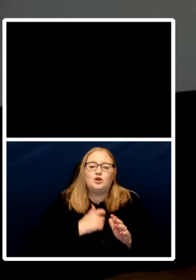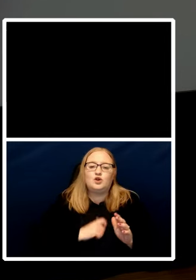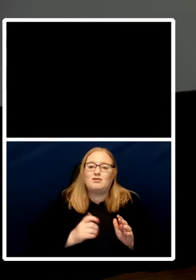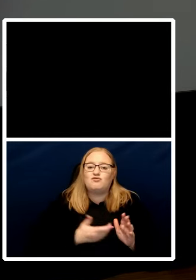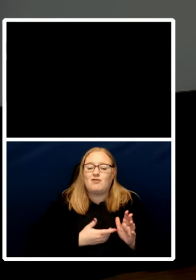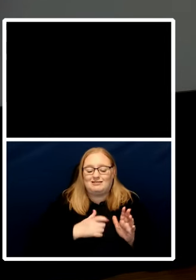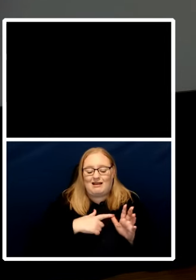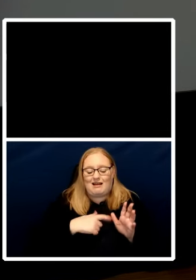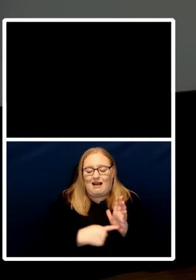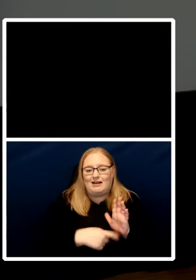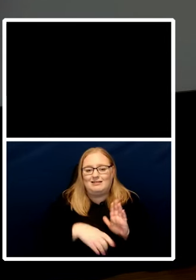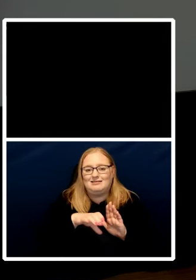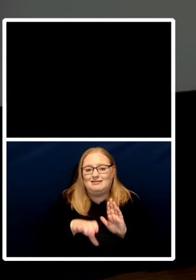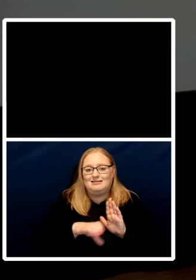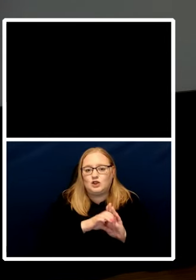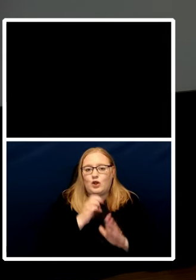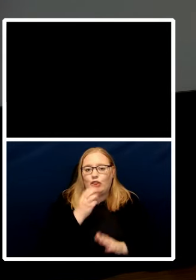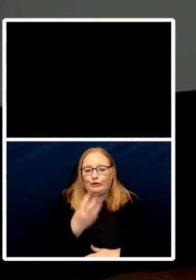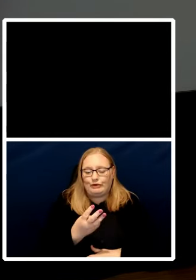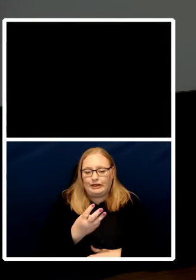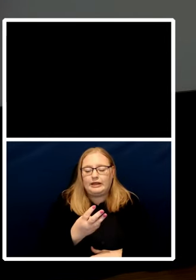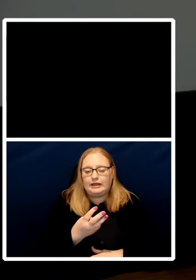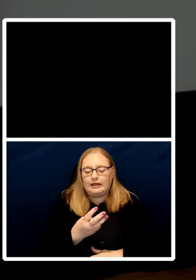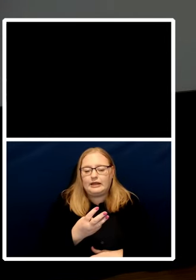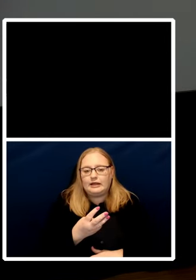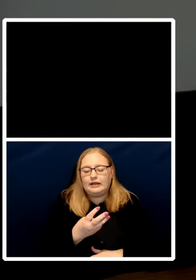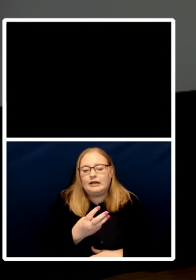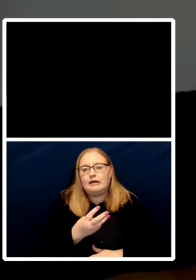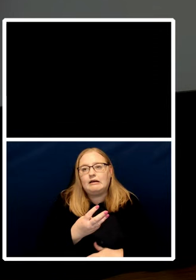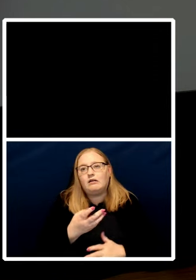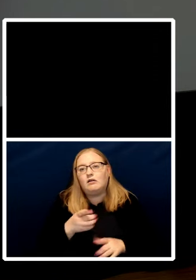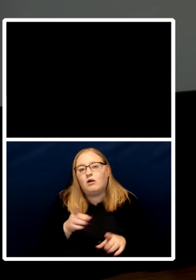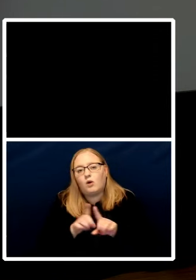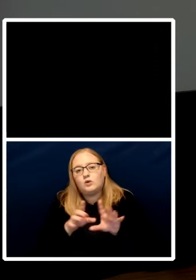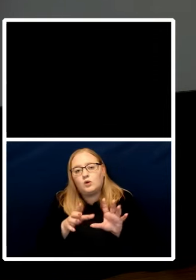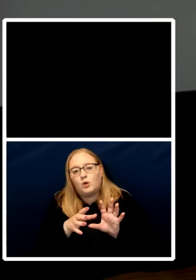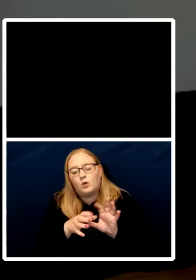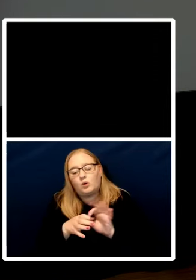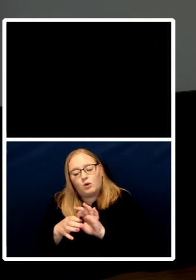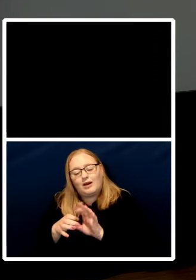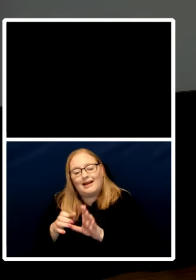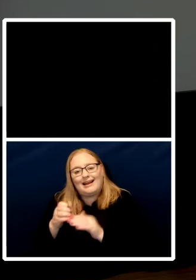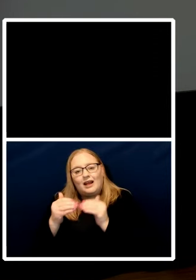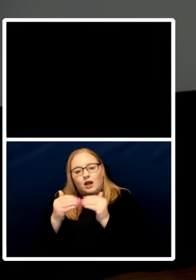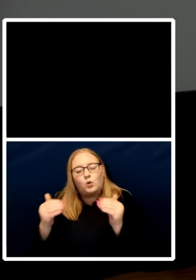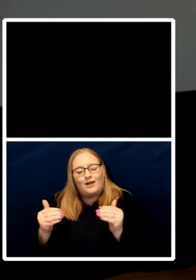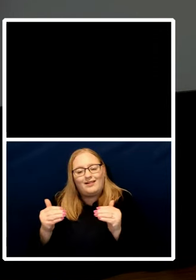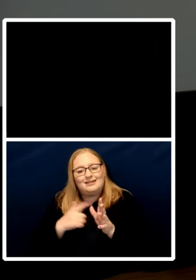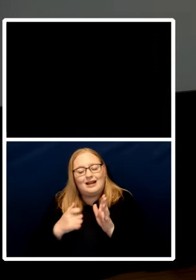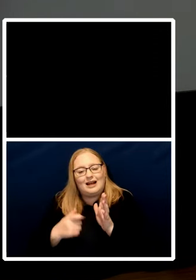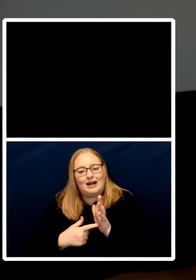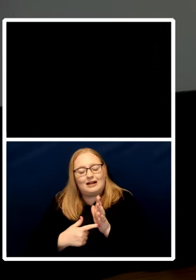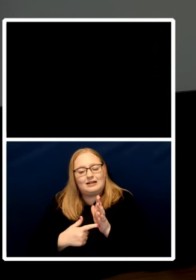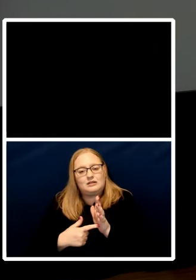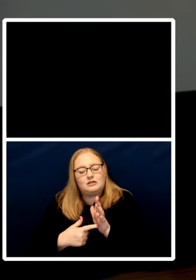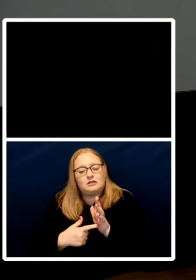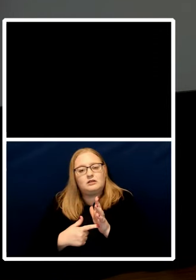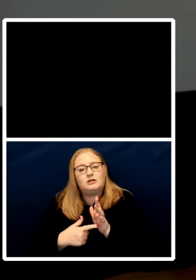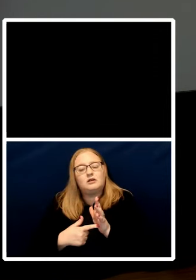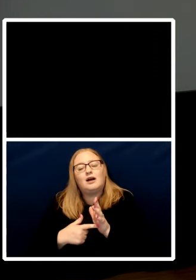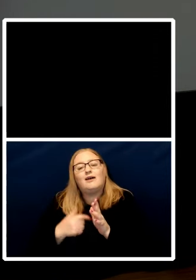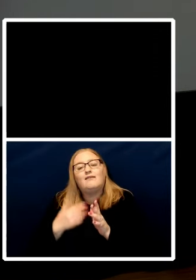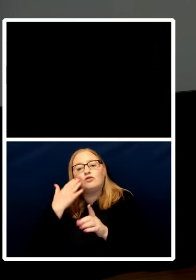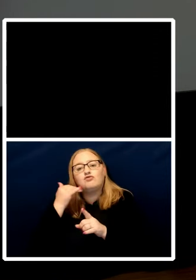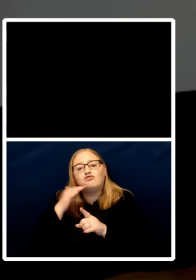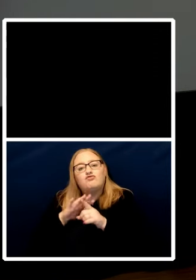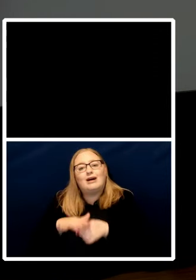even read in to the equality act a view of race discrimination that would include caste